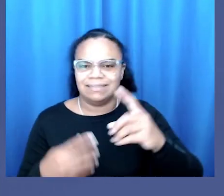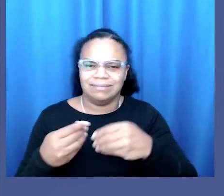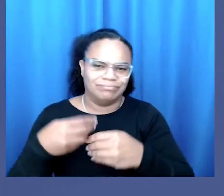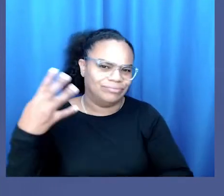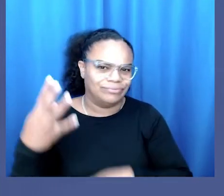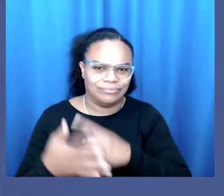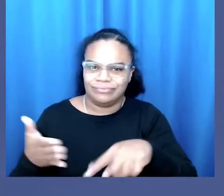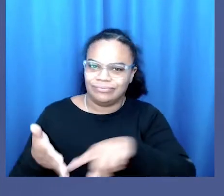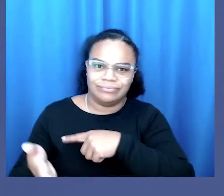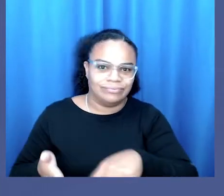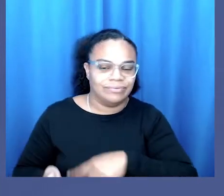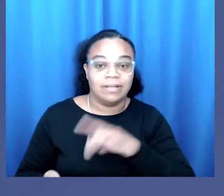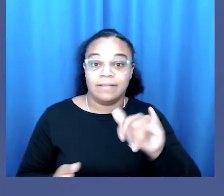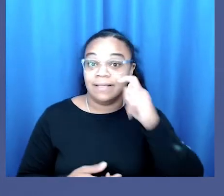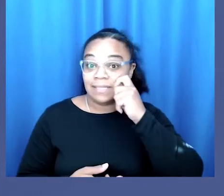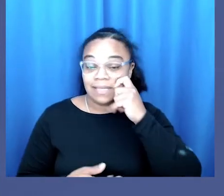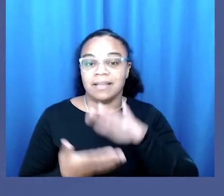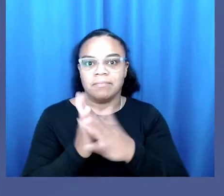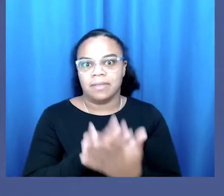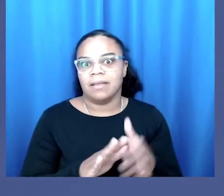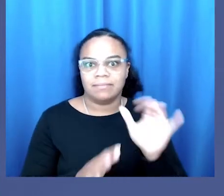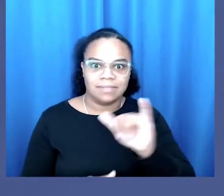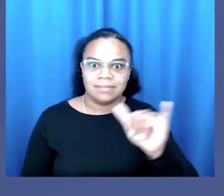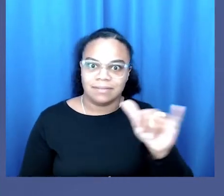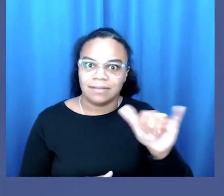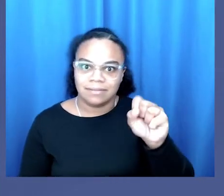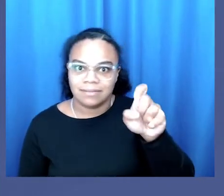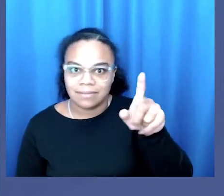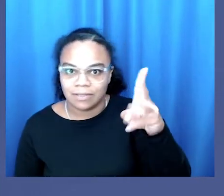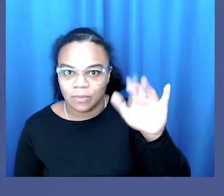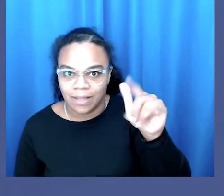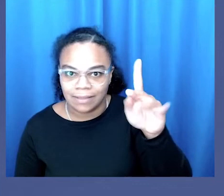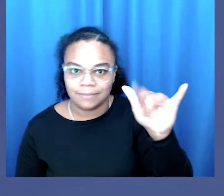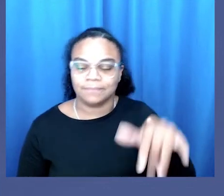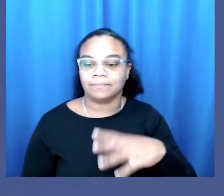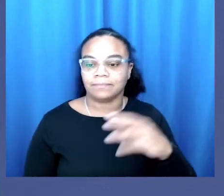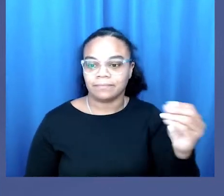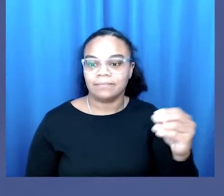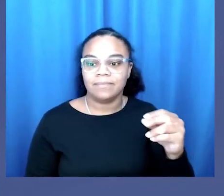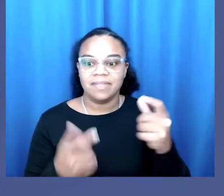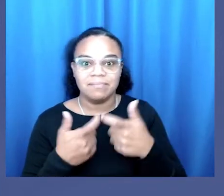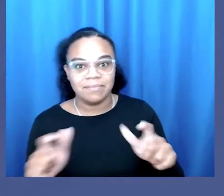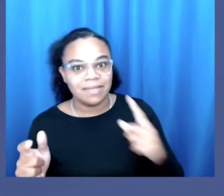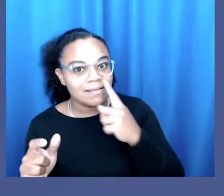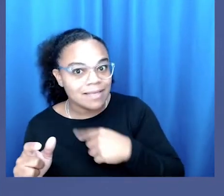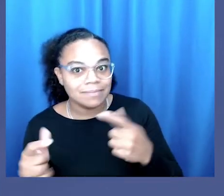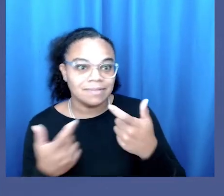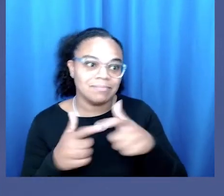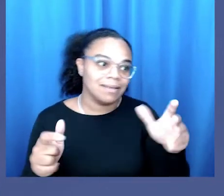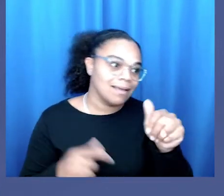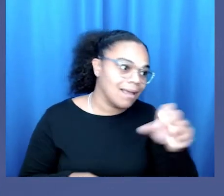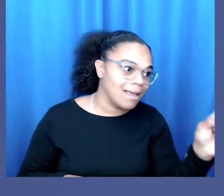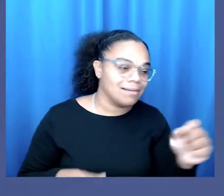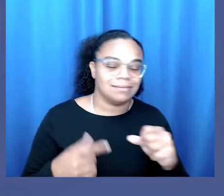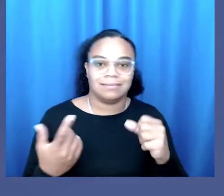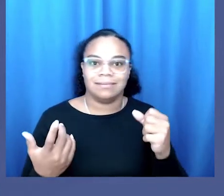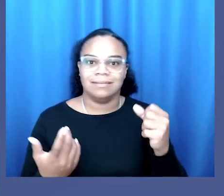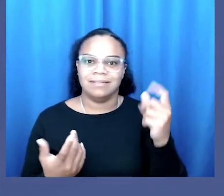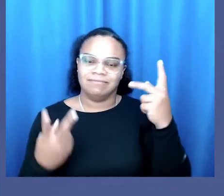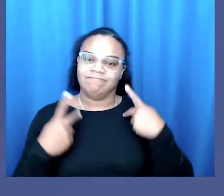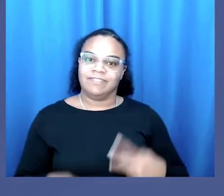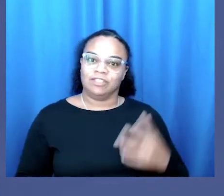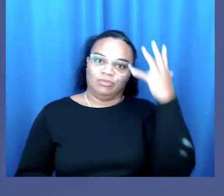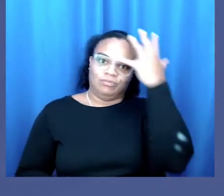impotent. The skin itself becomes genital, along with epicanthal folds, big lips, big asses.